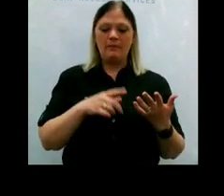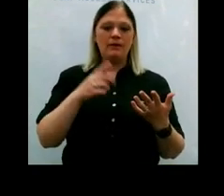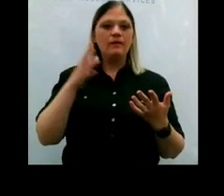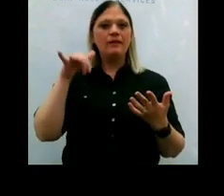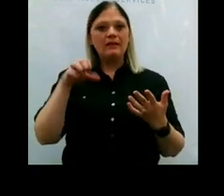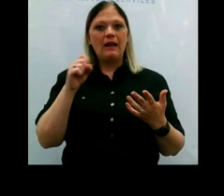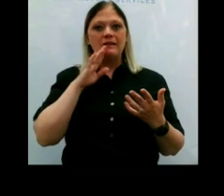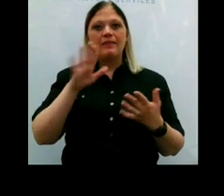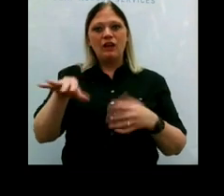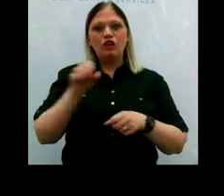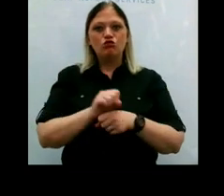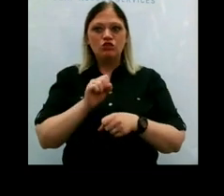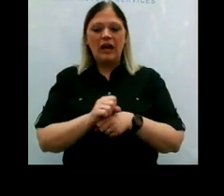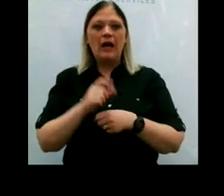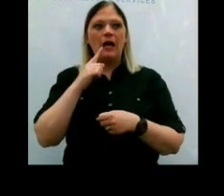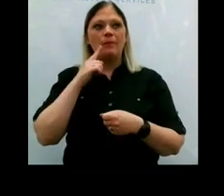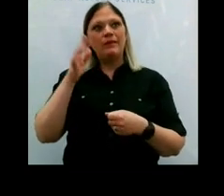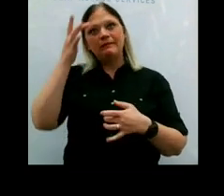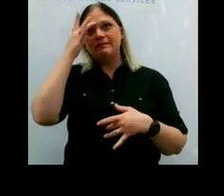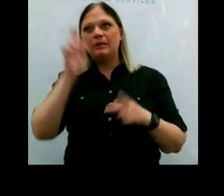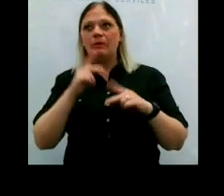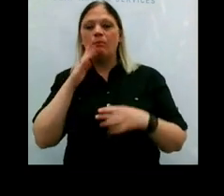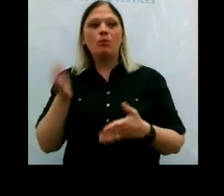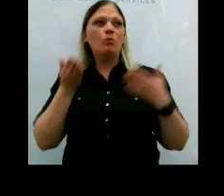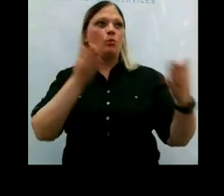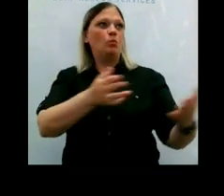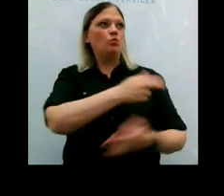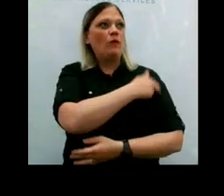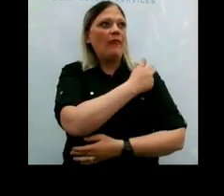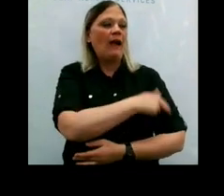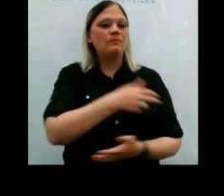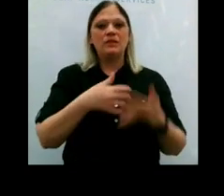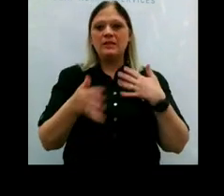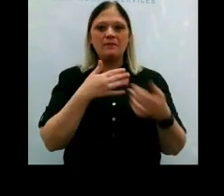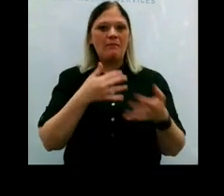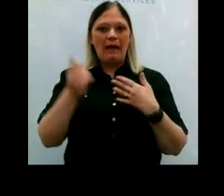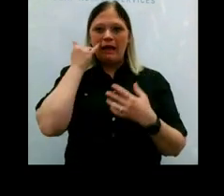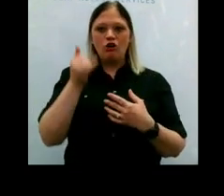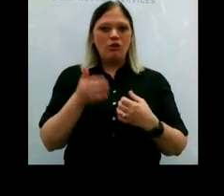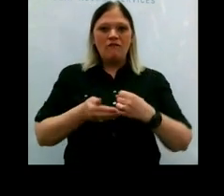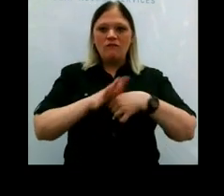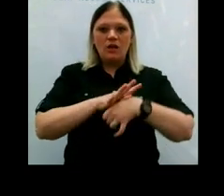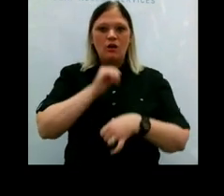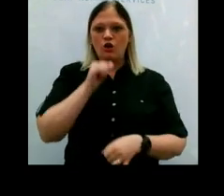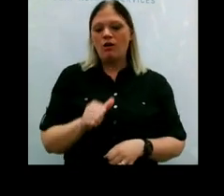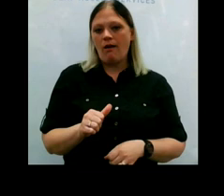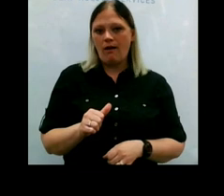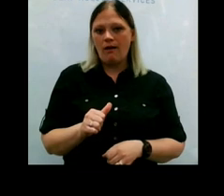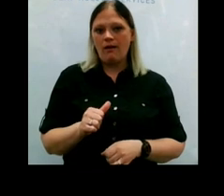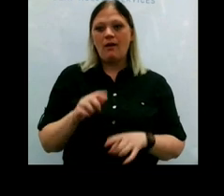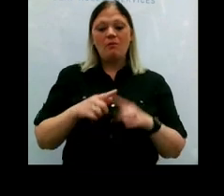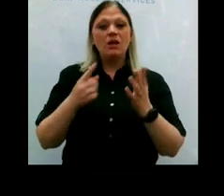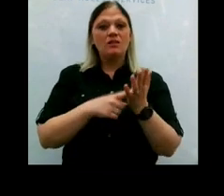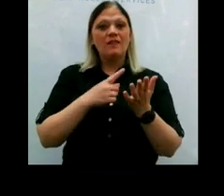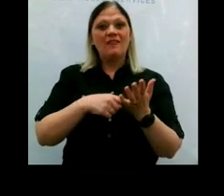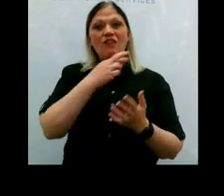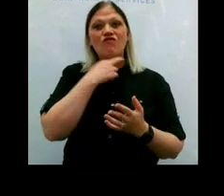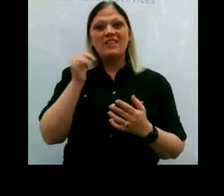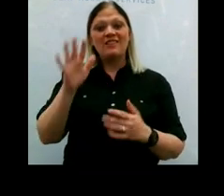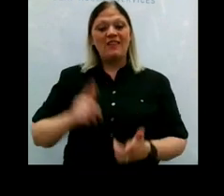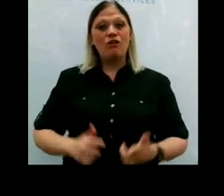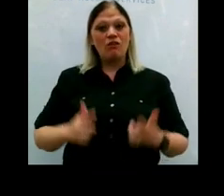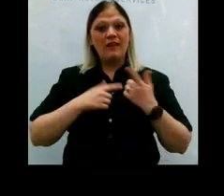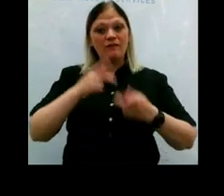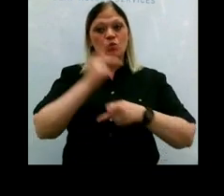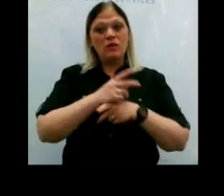do, is taking sick people to the hospital, regardless if they have COVID-19 or not, sometimes risking their life to keep other people well